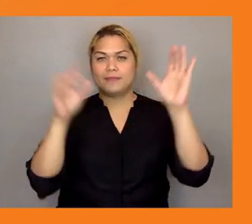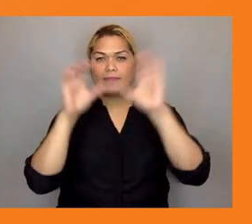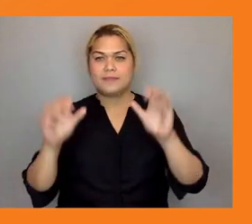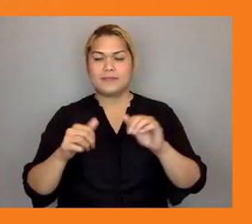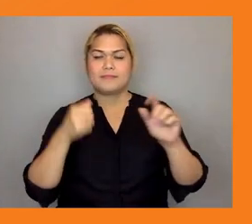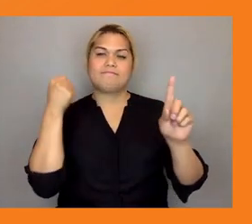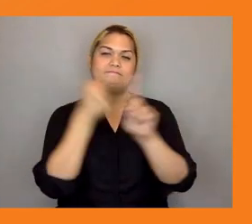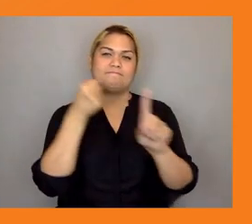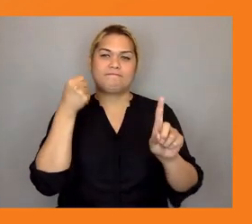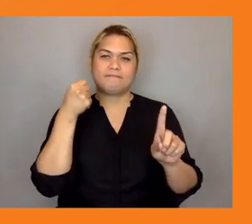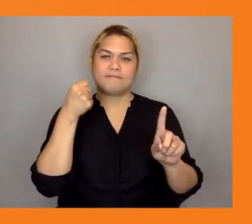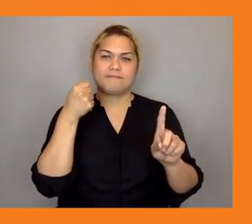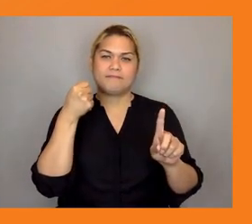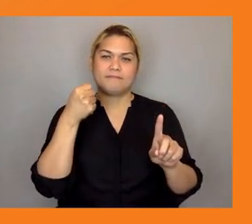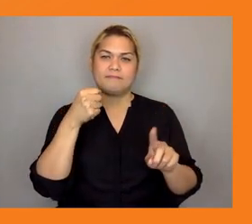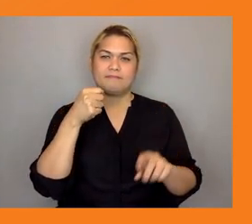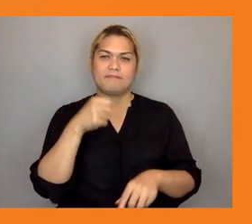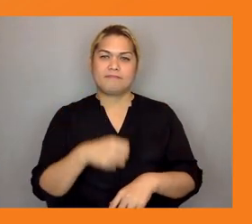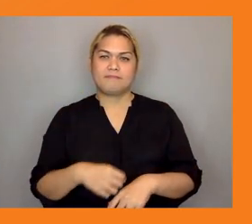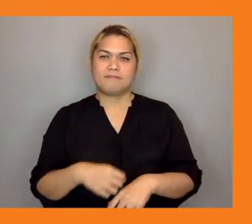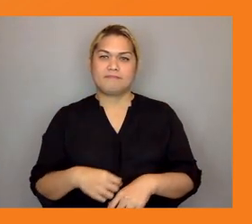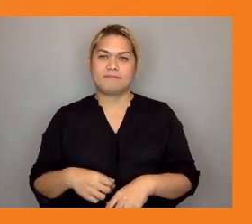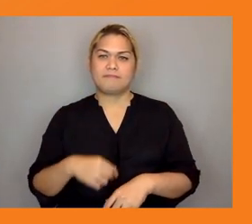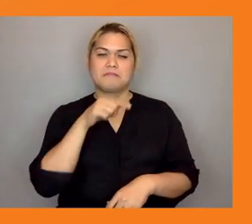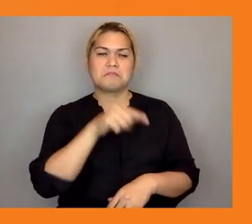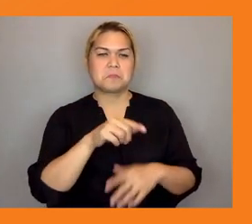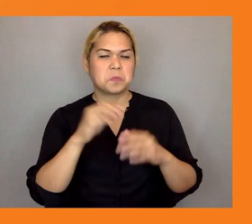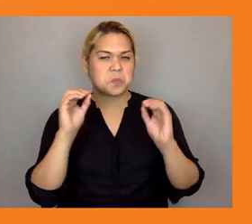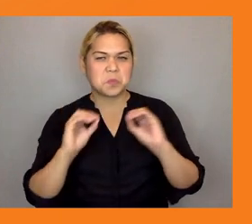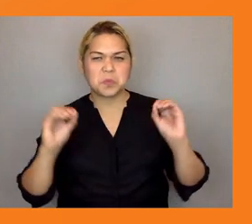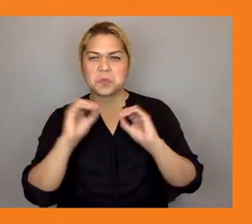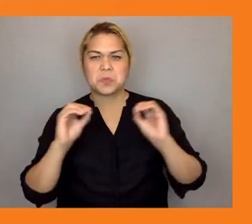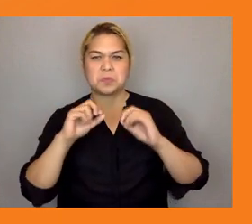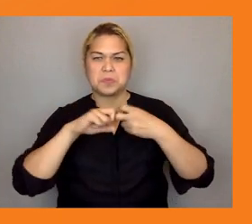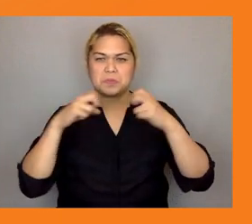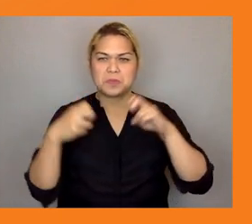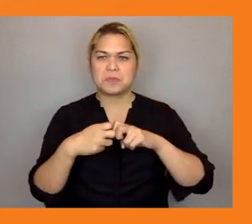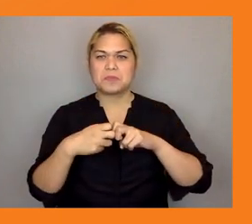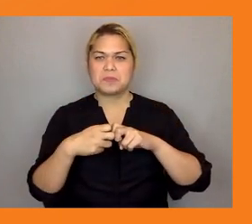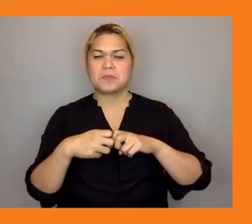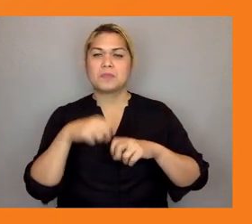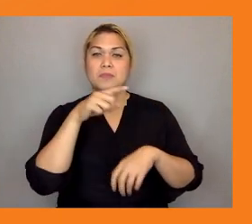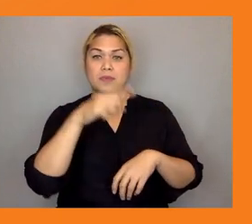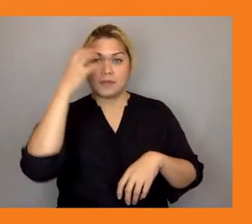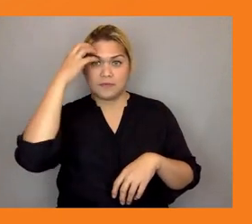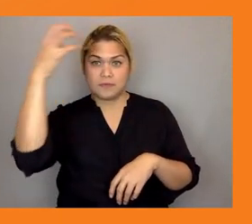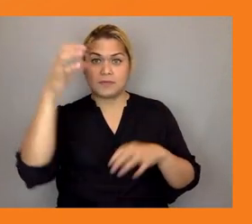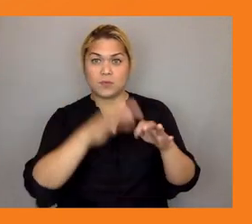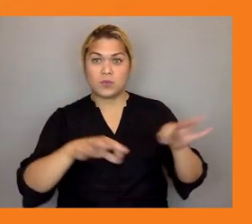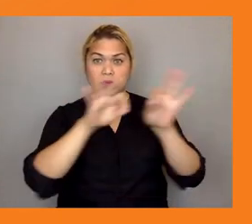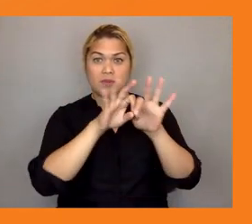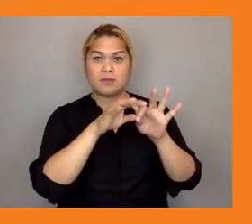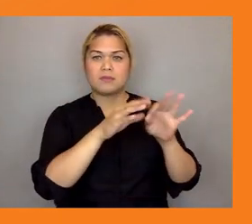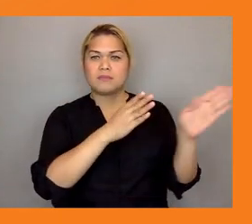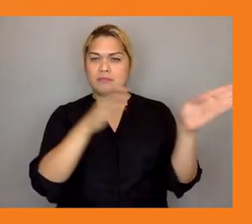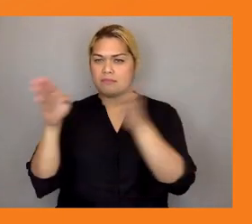you know waste management are important uh in tuvalu and kiribats water security particularly and also food security uh are